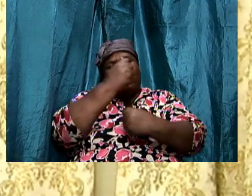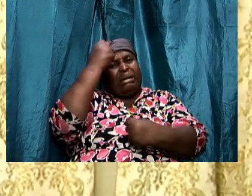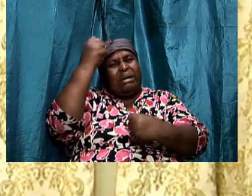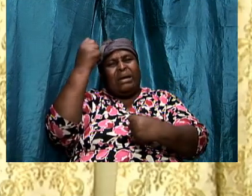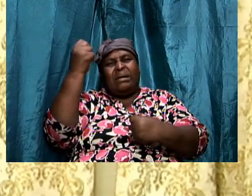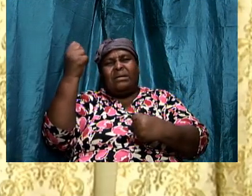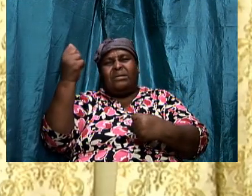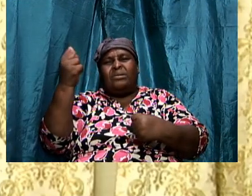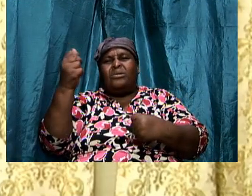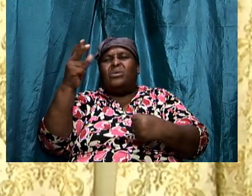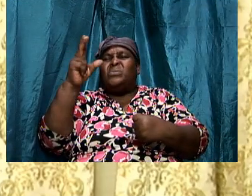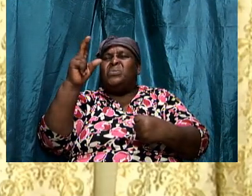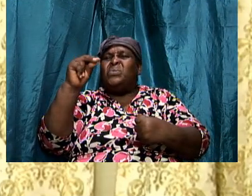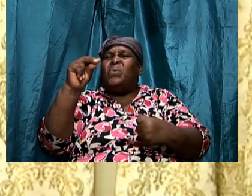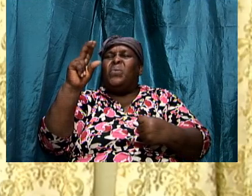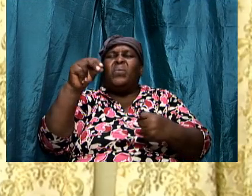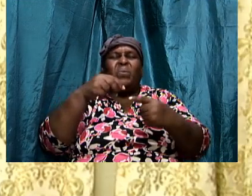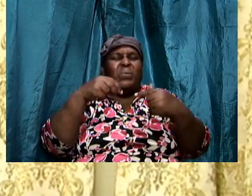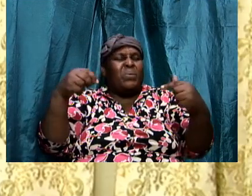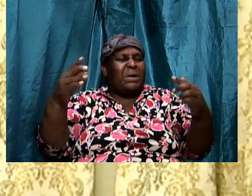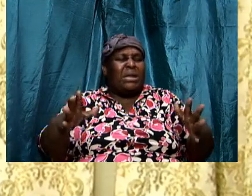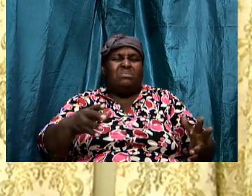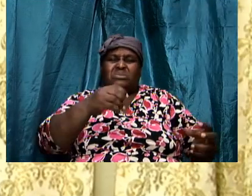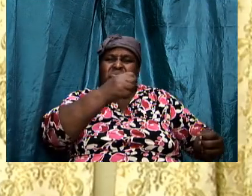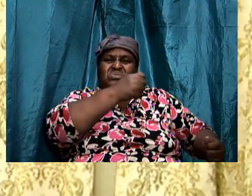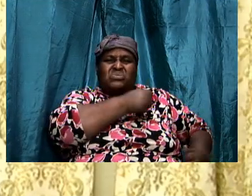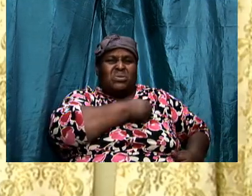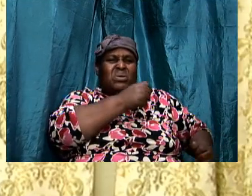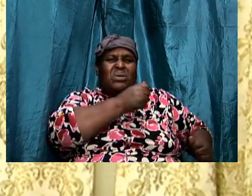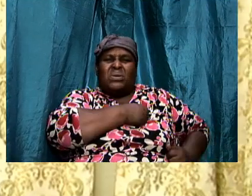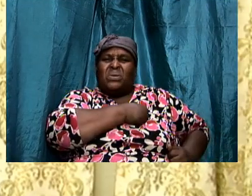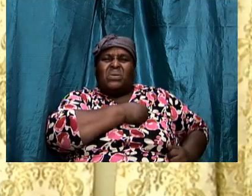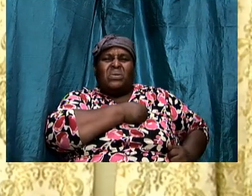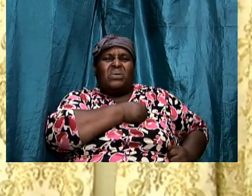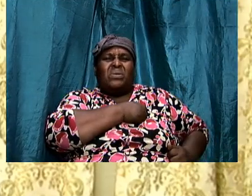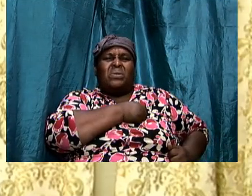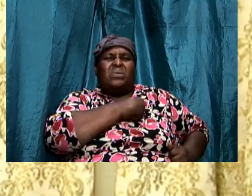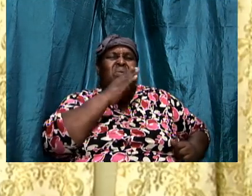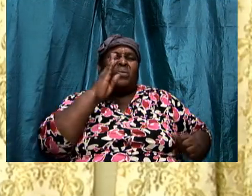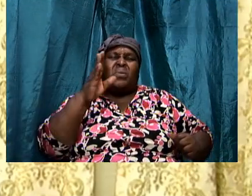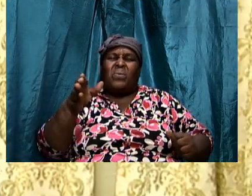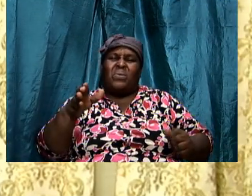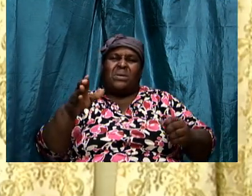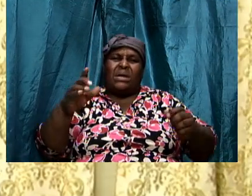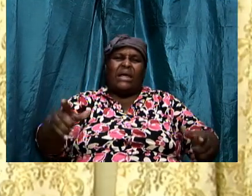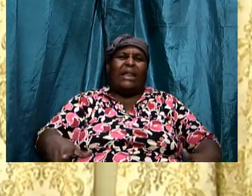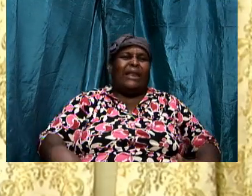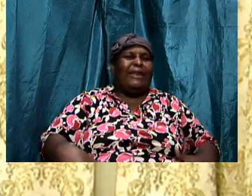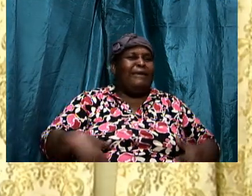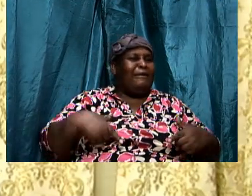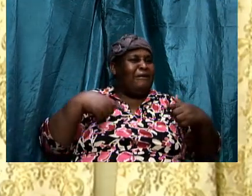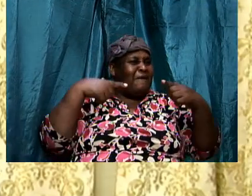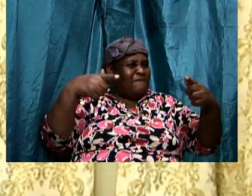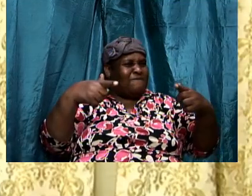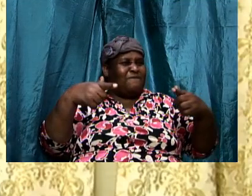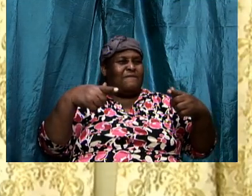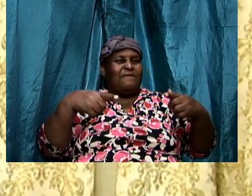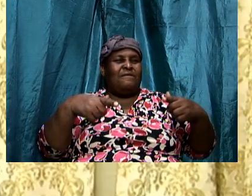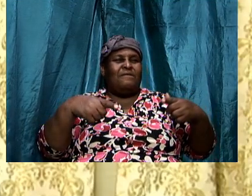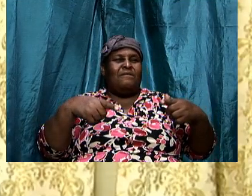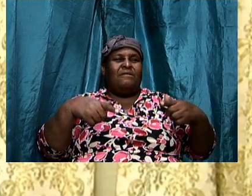enemy soldier could survive the Macharia sword.